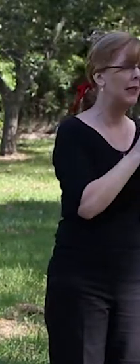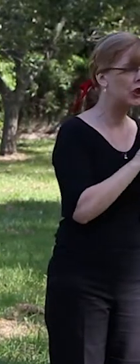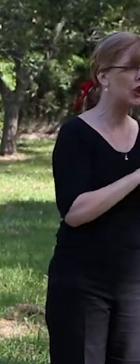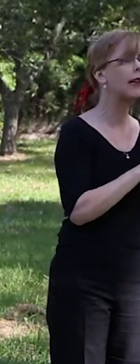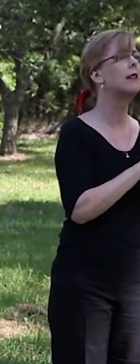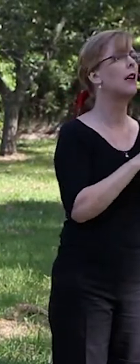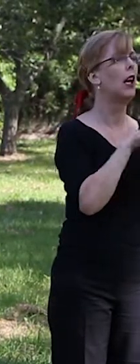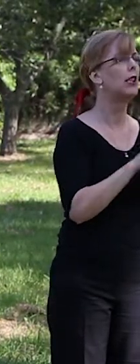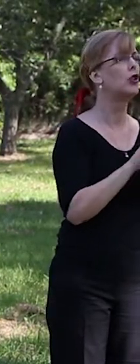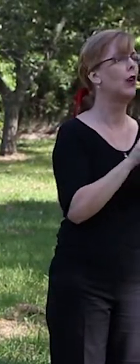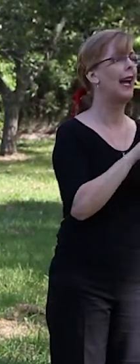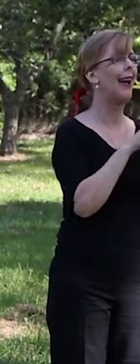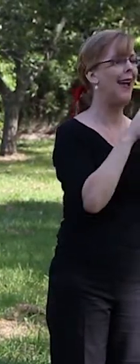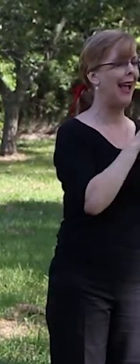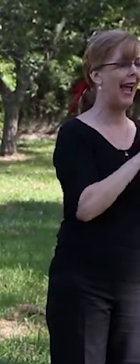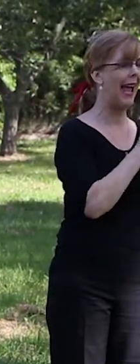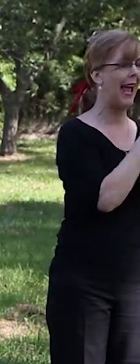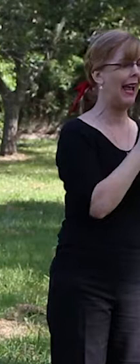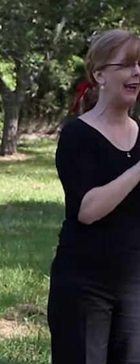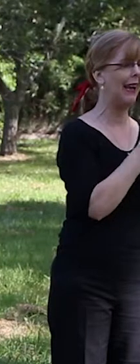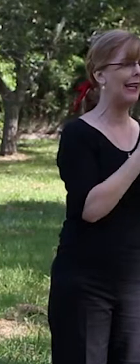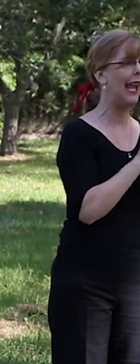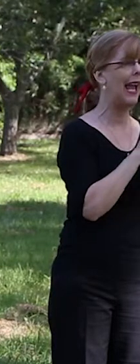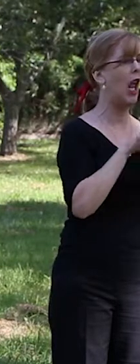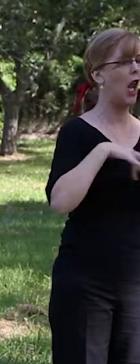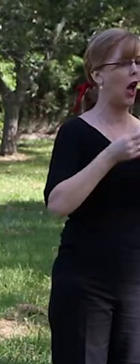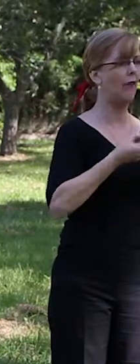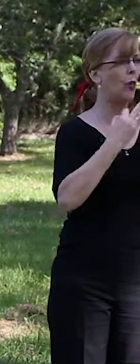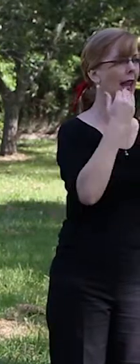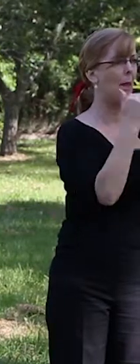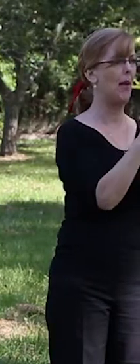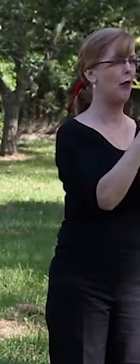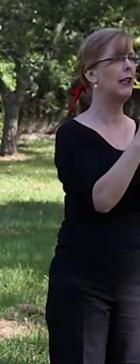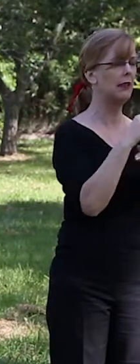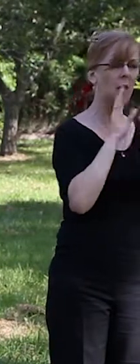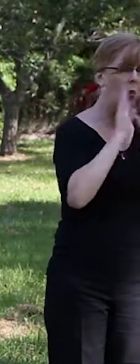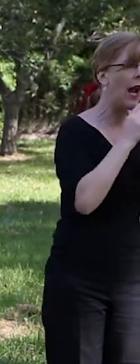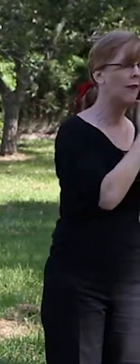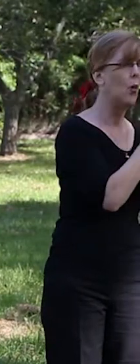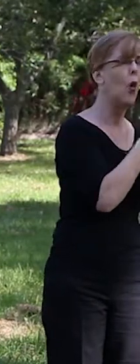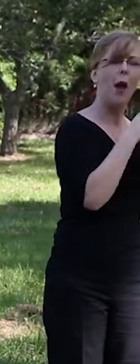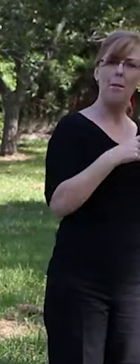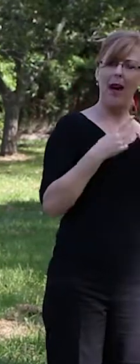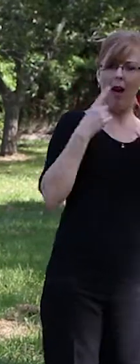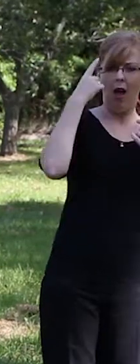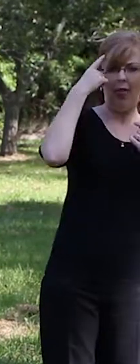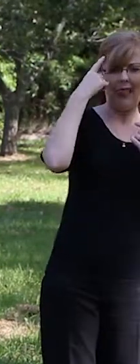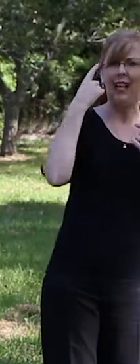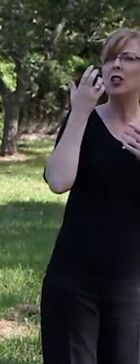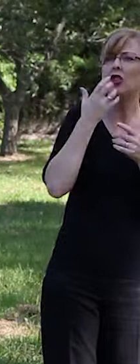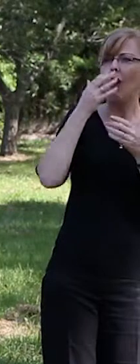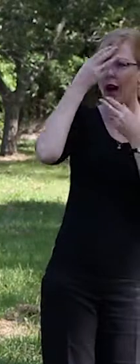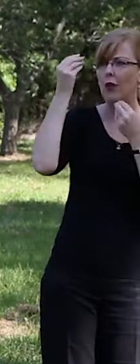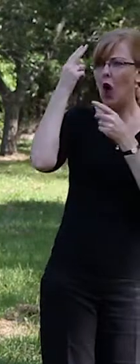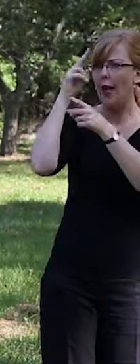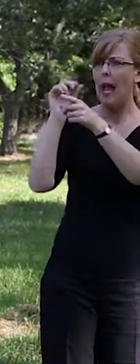Life Without Barriers, who have a RAP. And they're doing some wonderful and great work. But I think, I'm sorry I forgot her